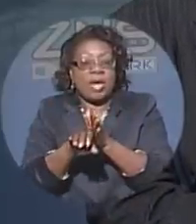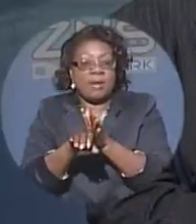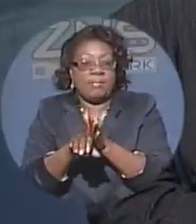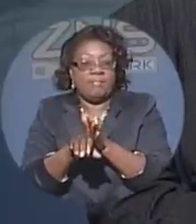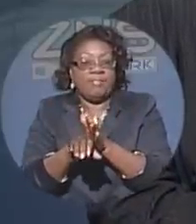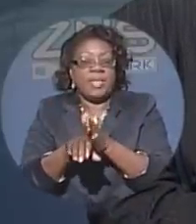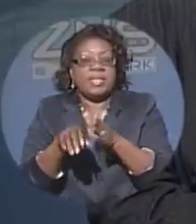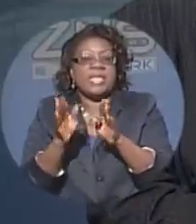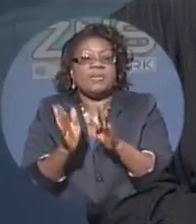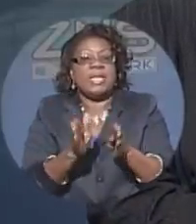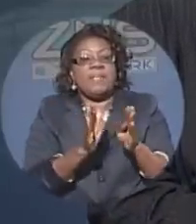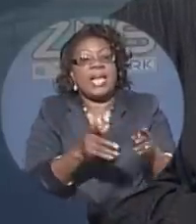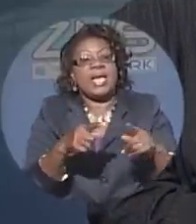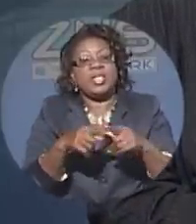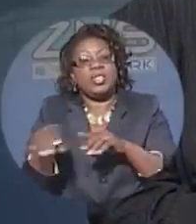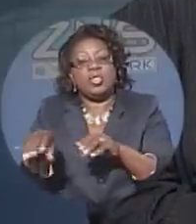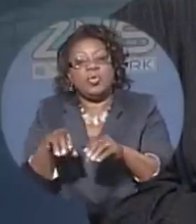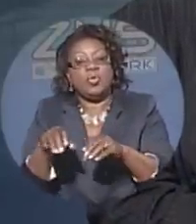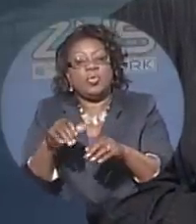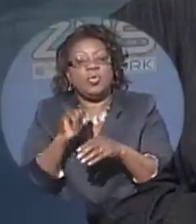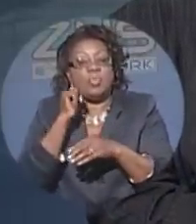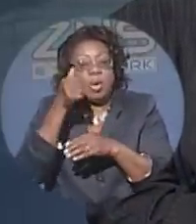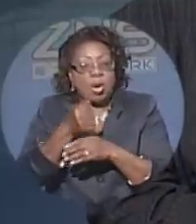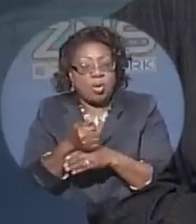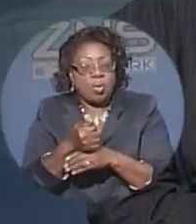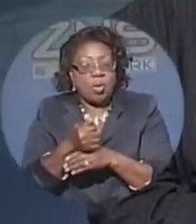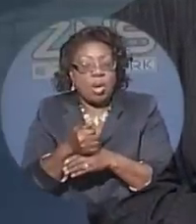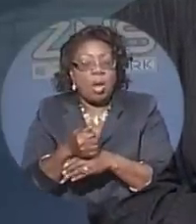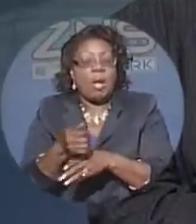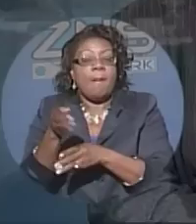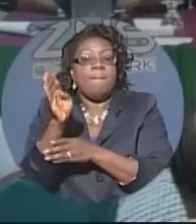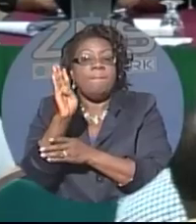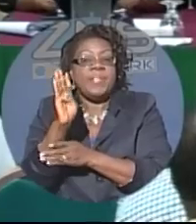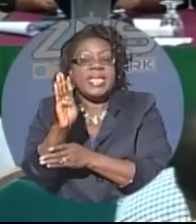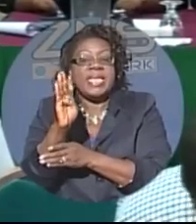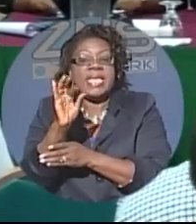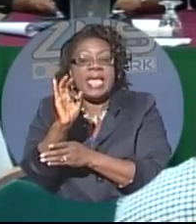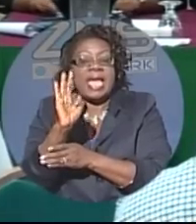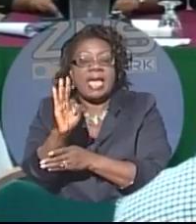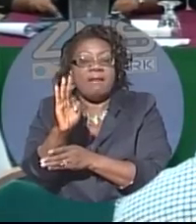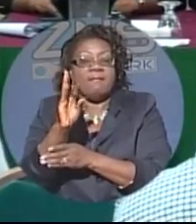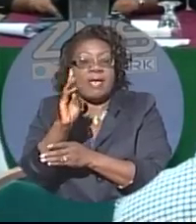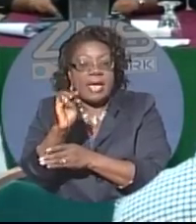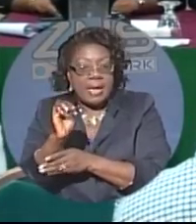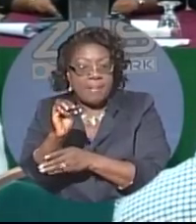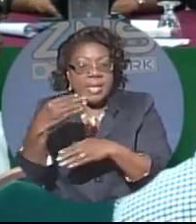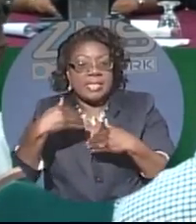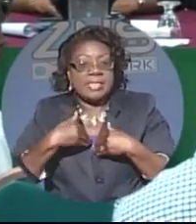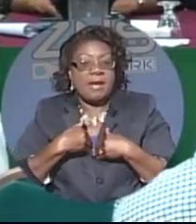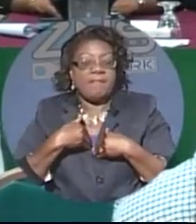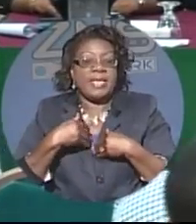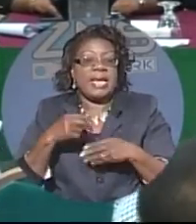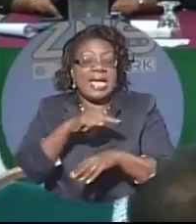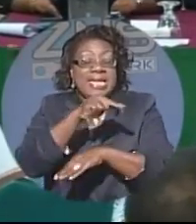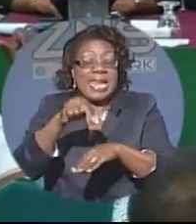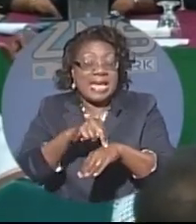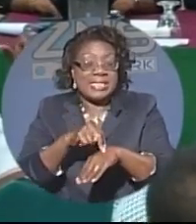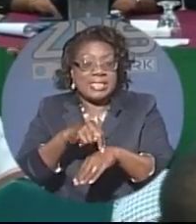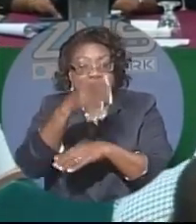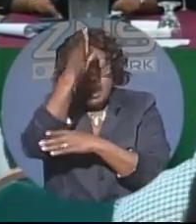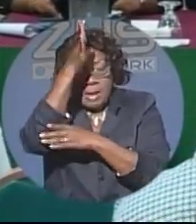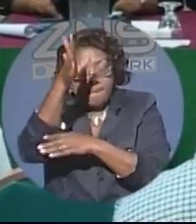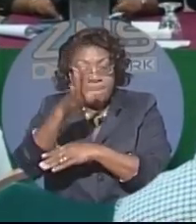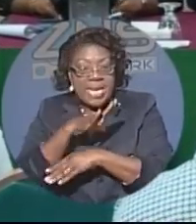Bahamian males planned to do. Exactly what they planned to do. Tomorrow, Bahamas Faith Ministries is hosting a national men's march and rally that will